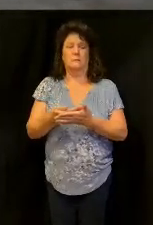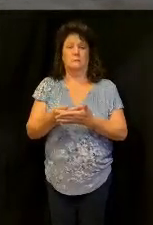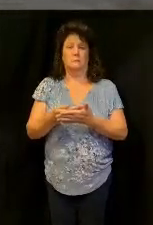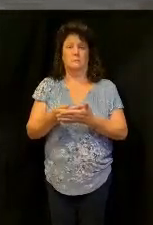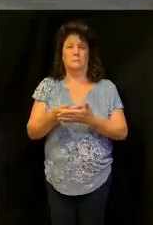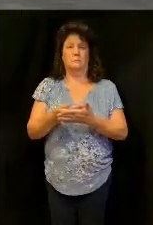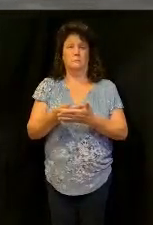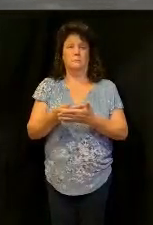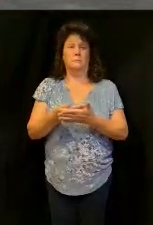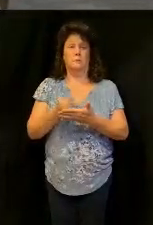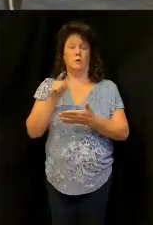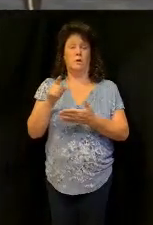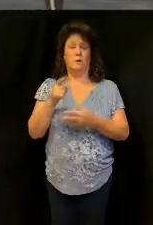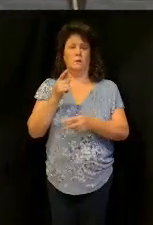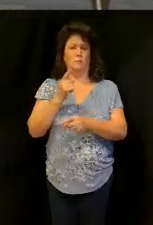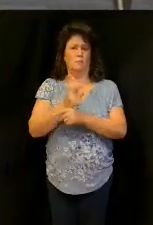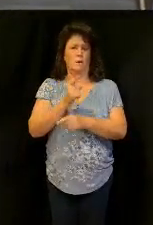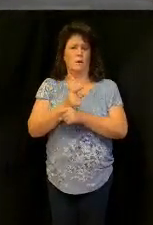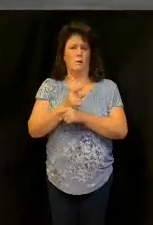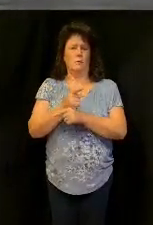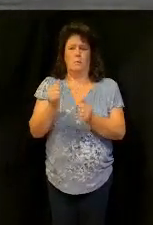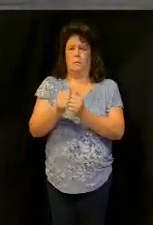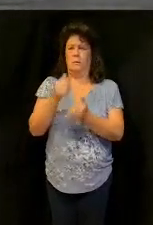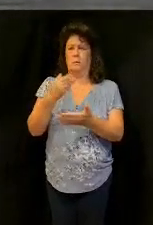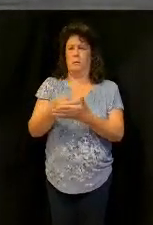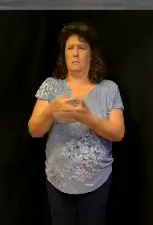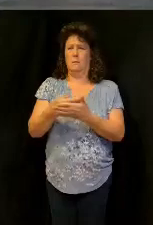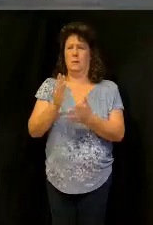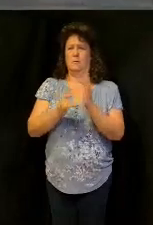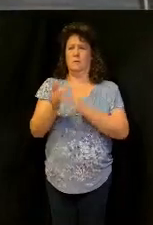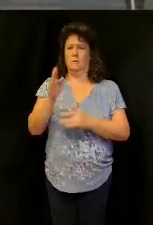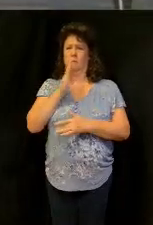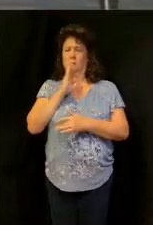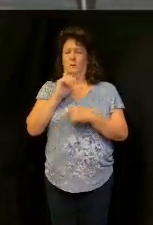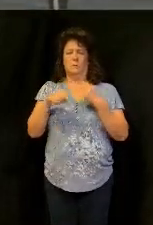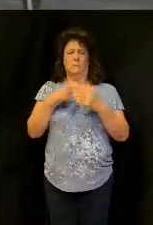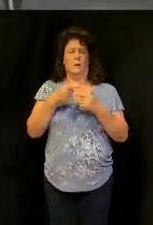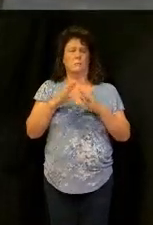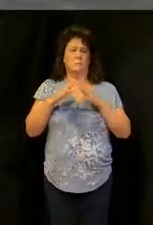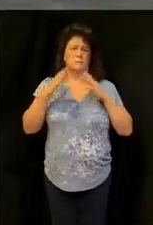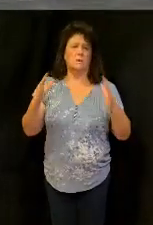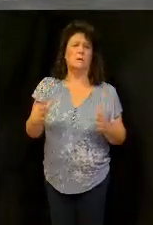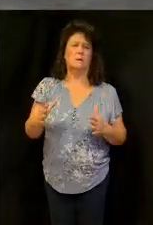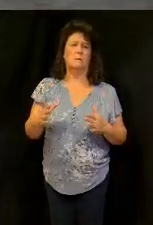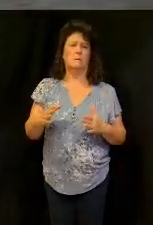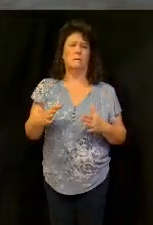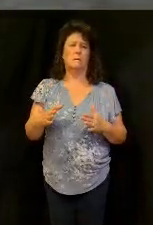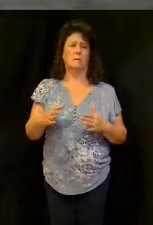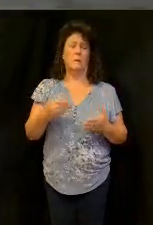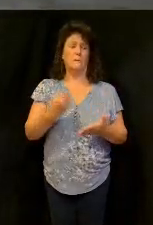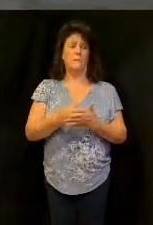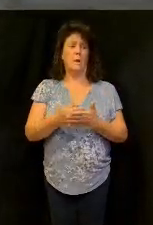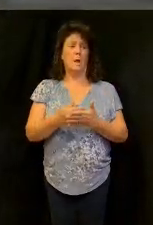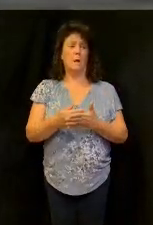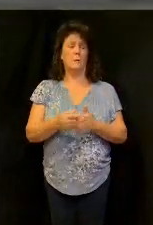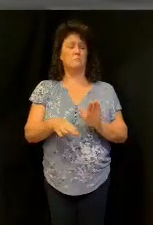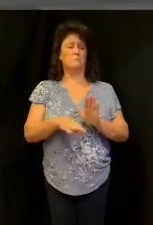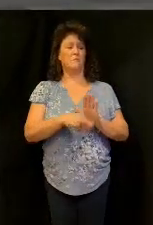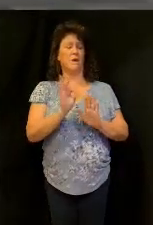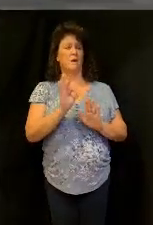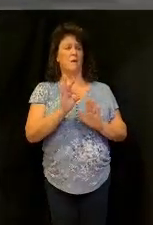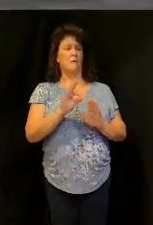You've got to get it right on the money. Because Jesus talks about it. Jesus said, listen, money tells me a lot about a person's heart.